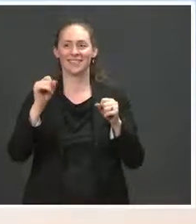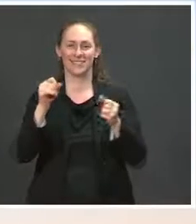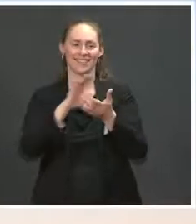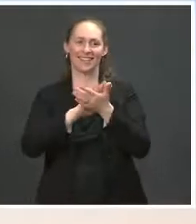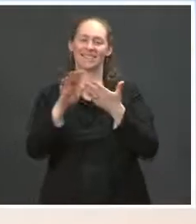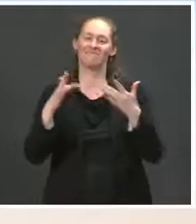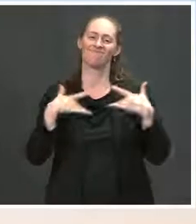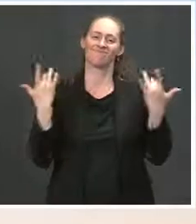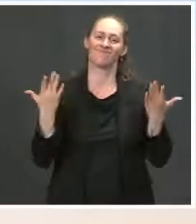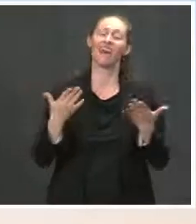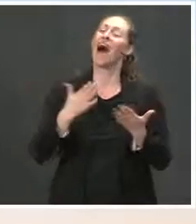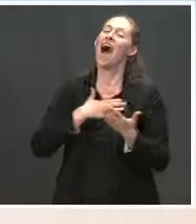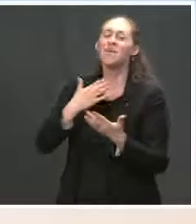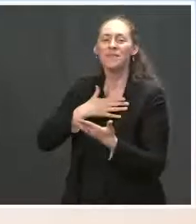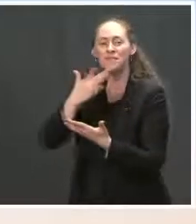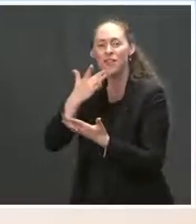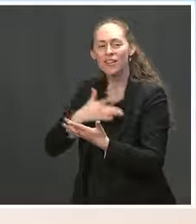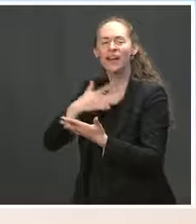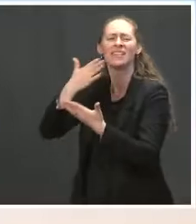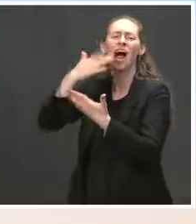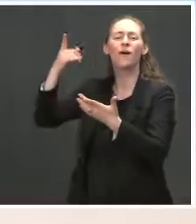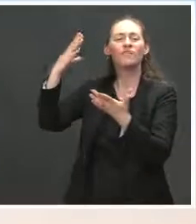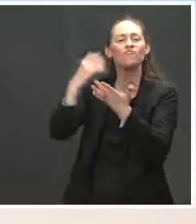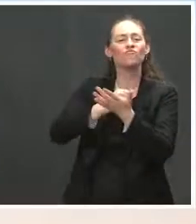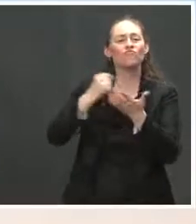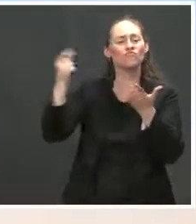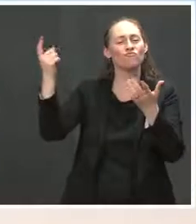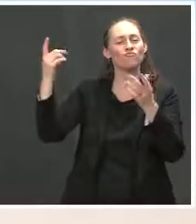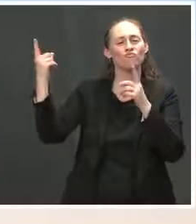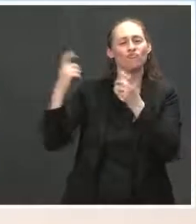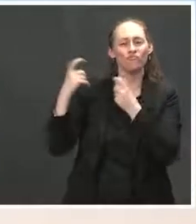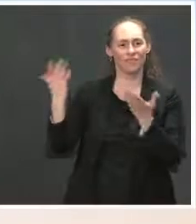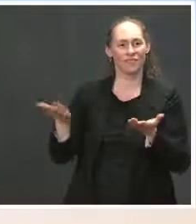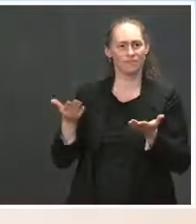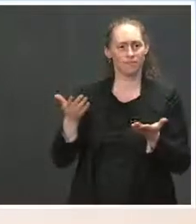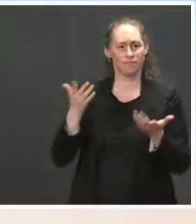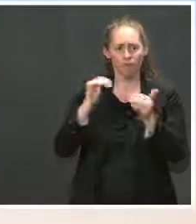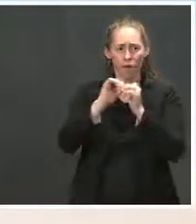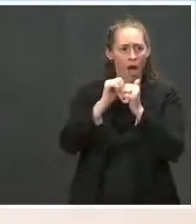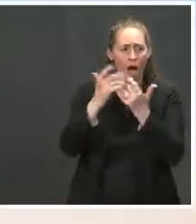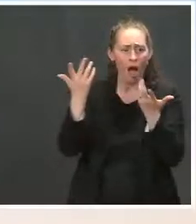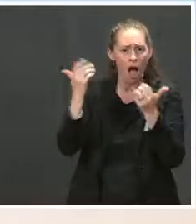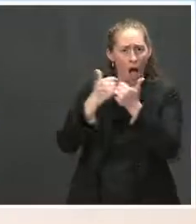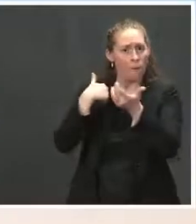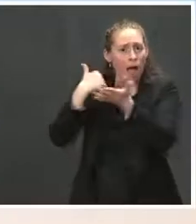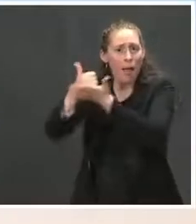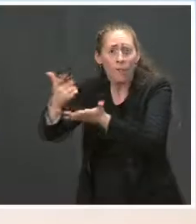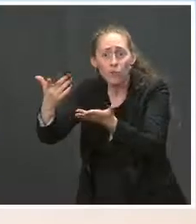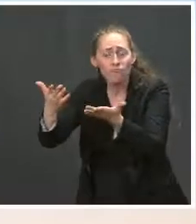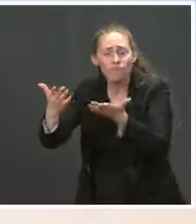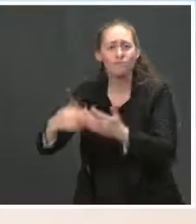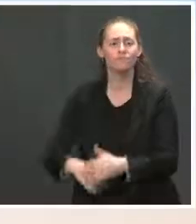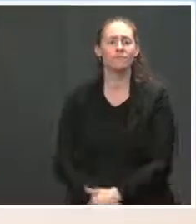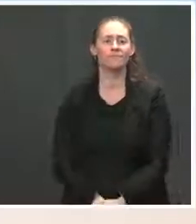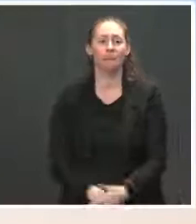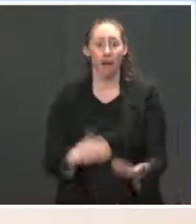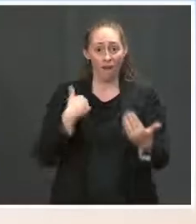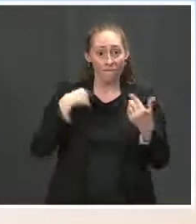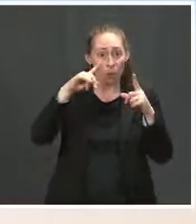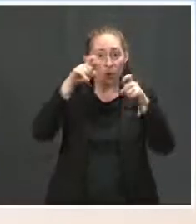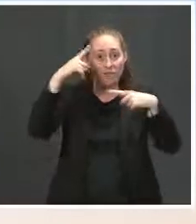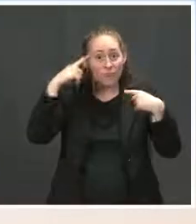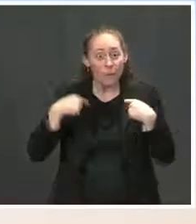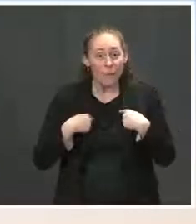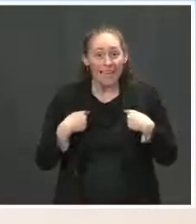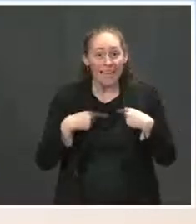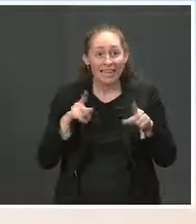happy birthday. Thanks for spending a few minutes with us here today. So how can we help you? Or what questions do you have for me? I was going to say to